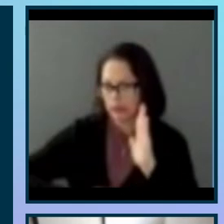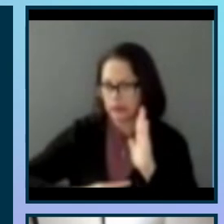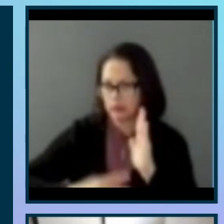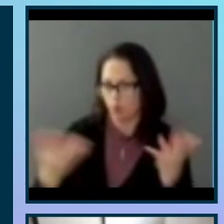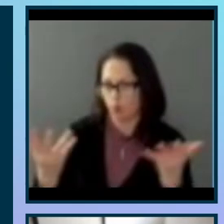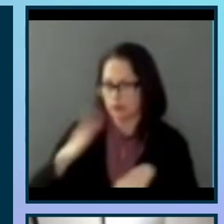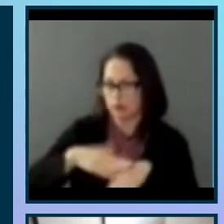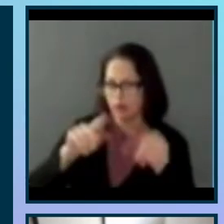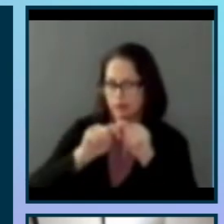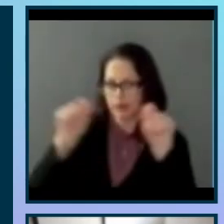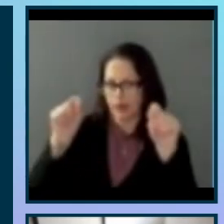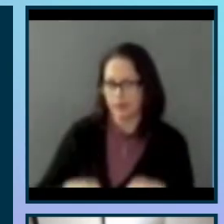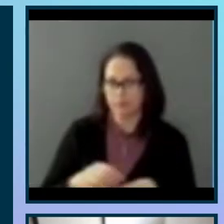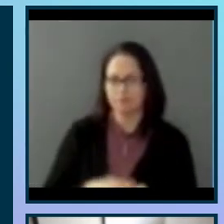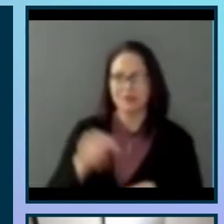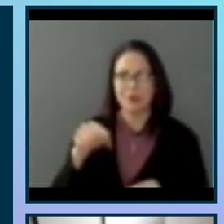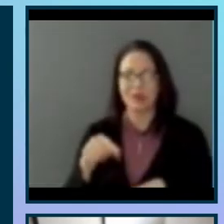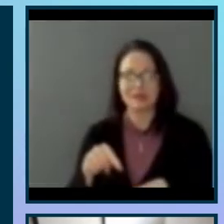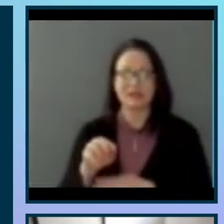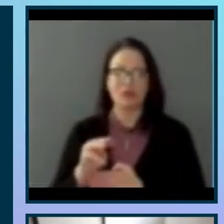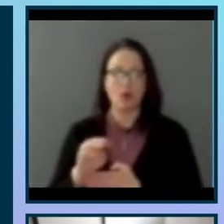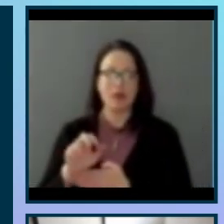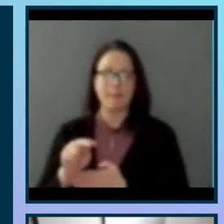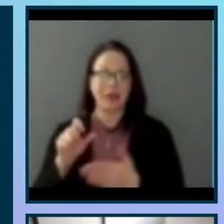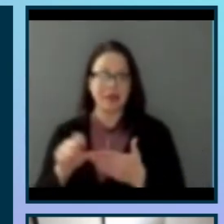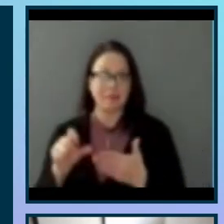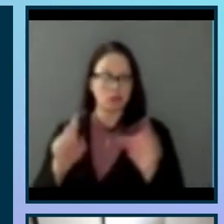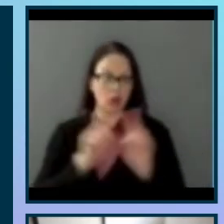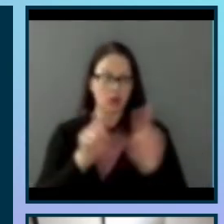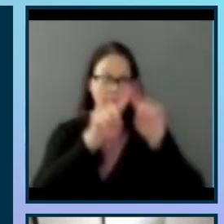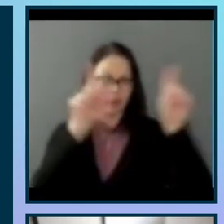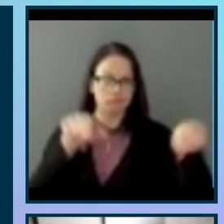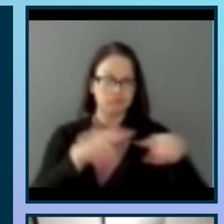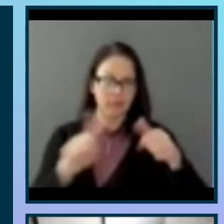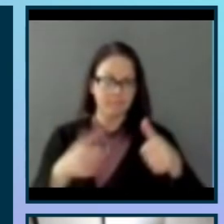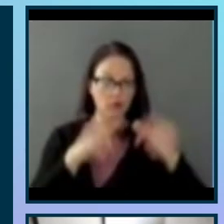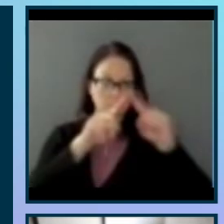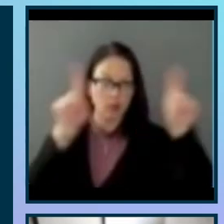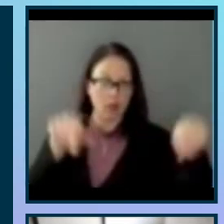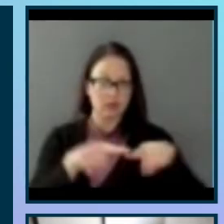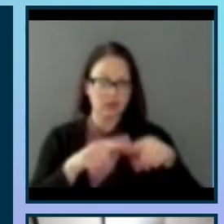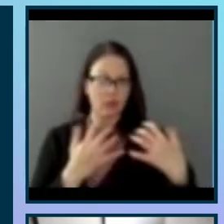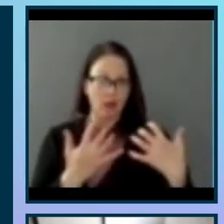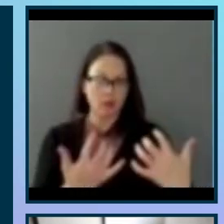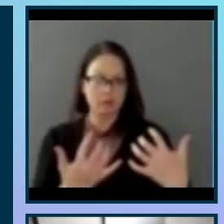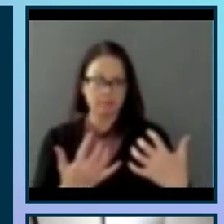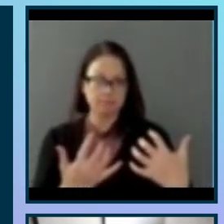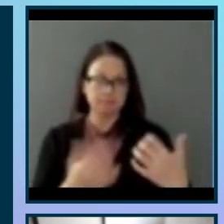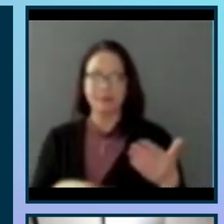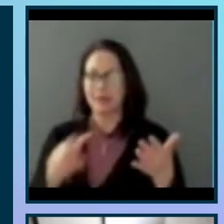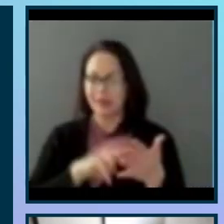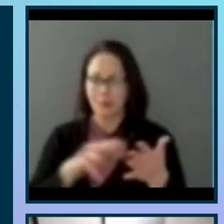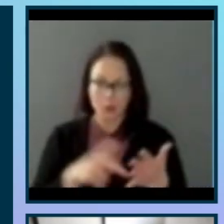This is for the main page so there are different boxes so the first box is for the audience, the purpose, and